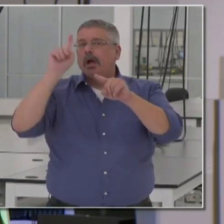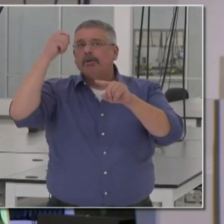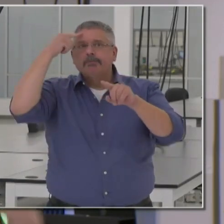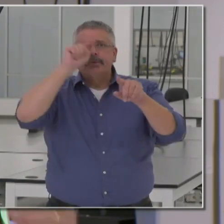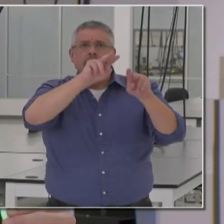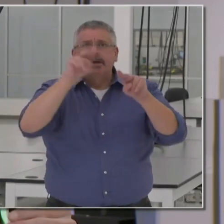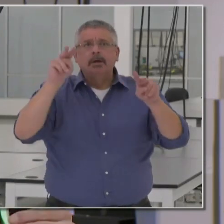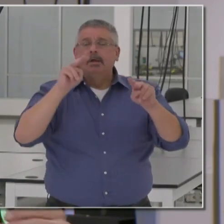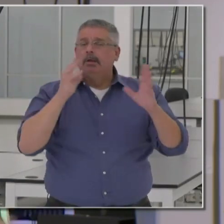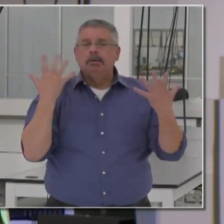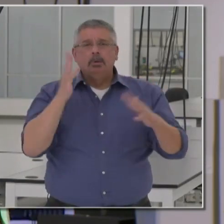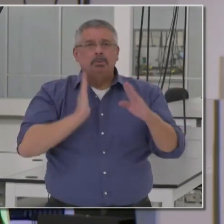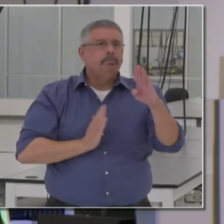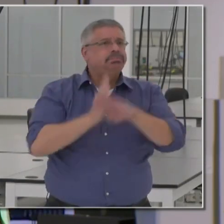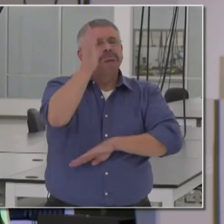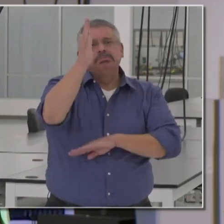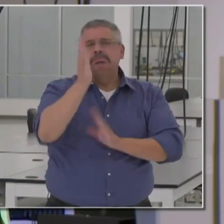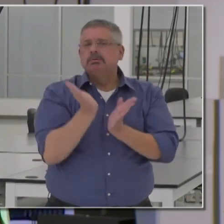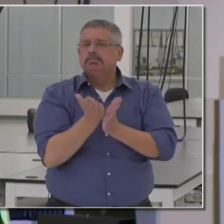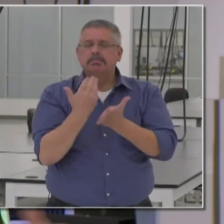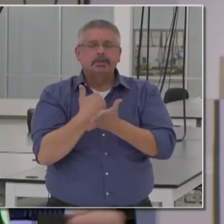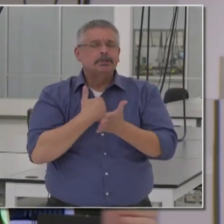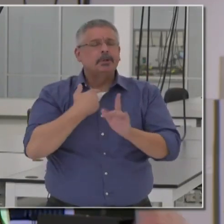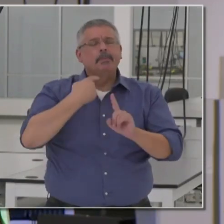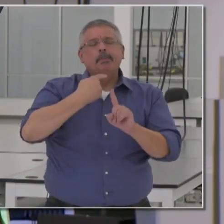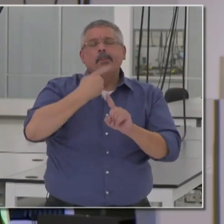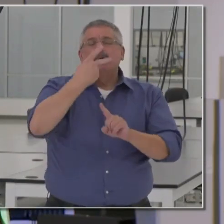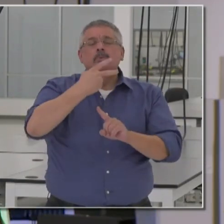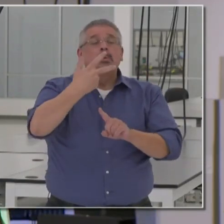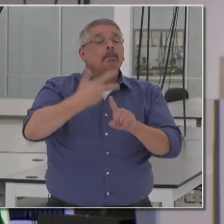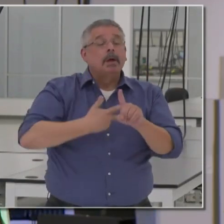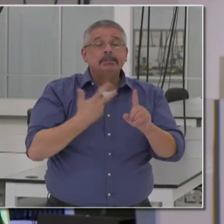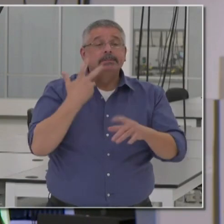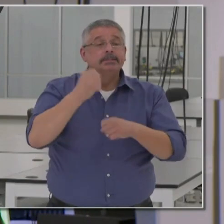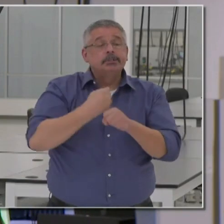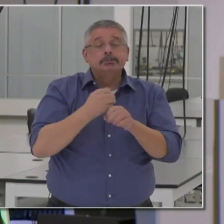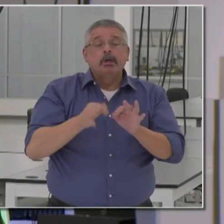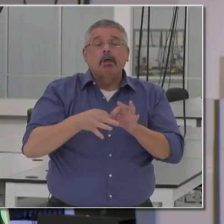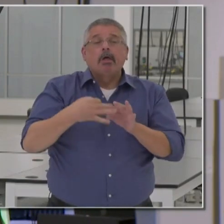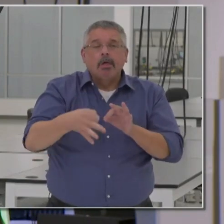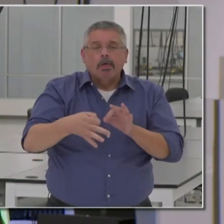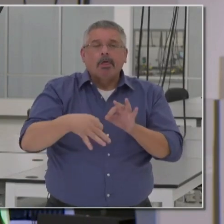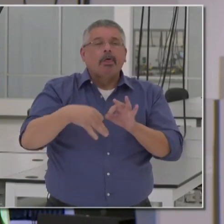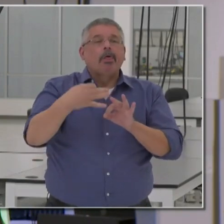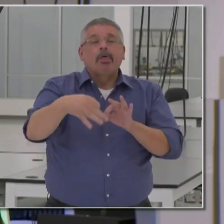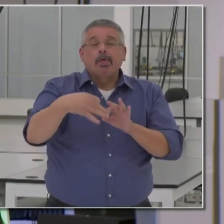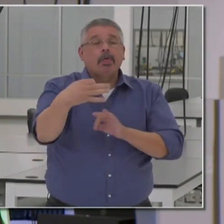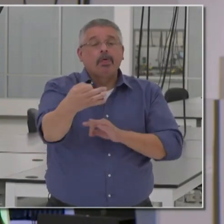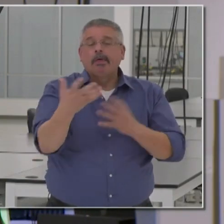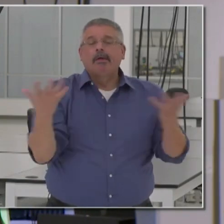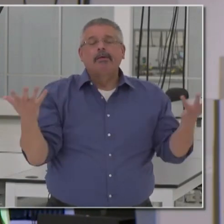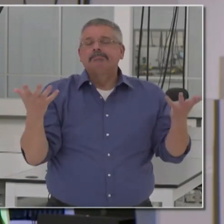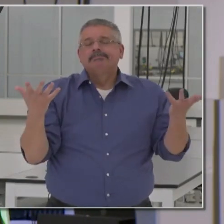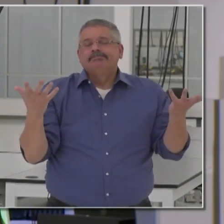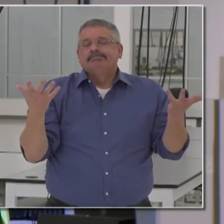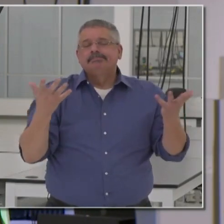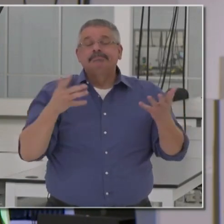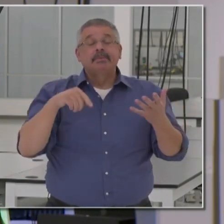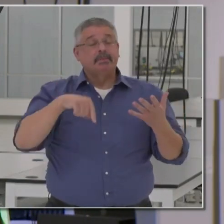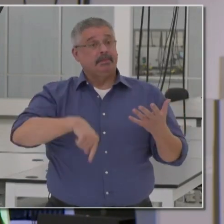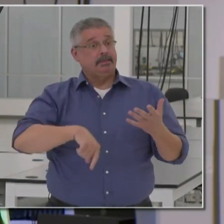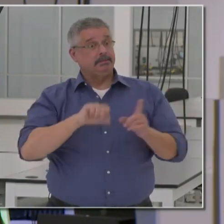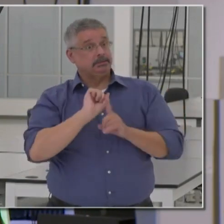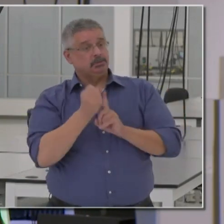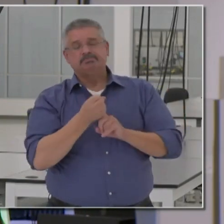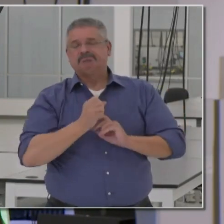often it's over budget, comes in months, years potentially, beyond the deadline. In this